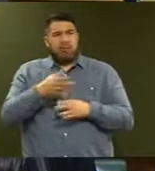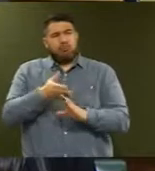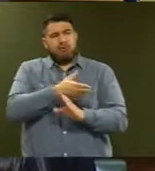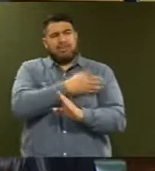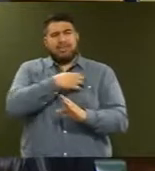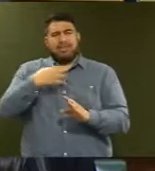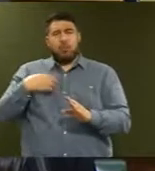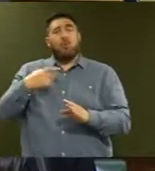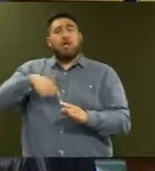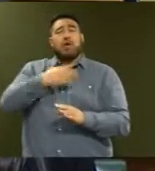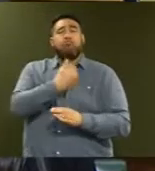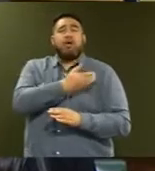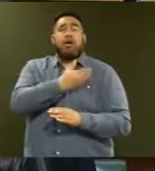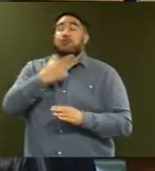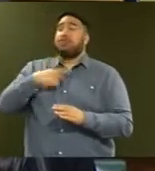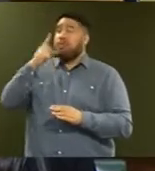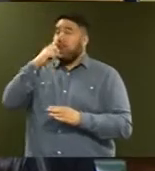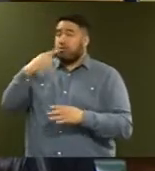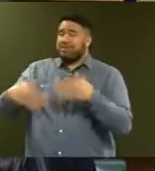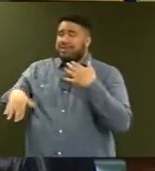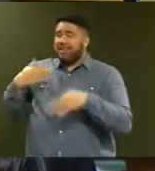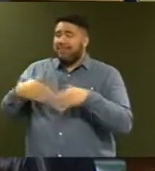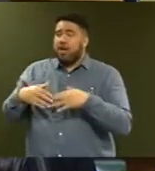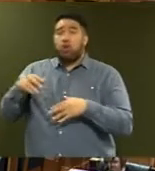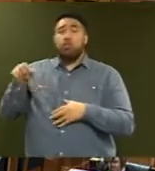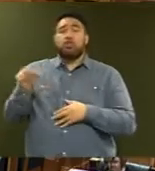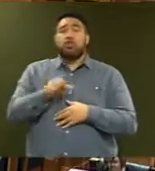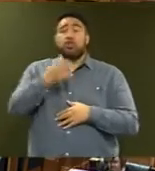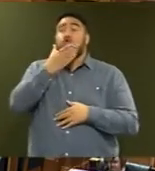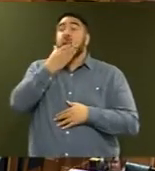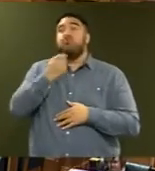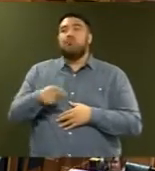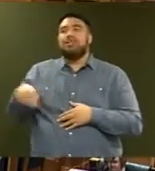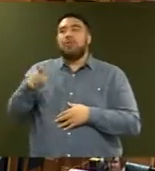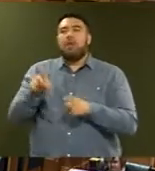because people suffering shouldn't be made into a political game like that member's trying to do. Speaker,